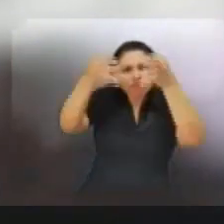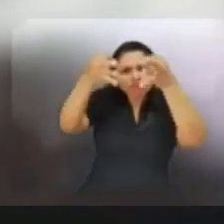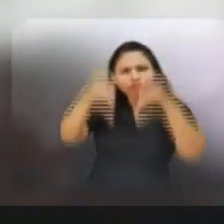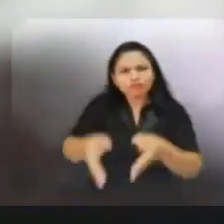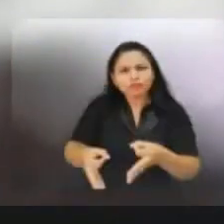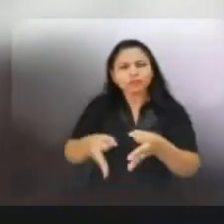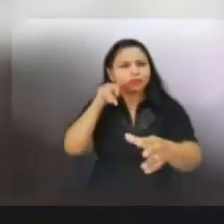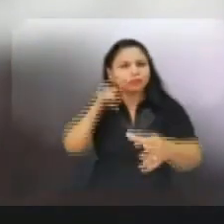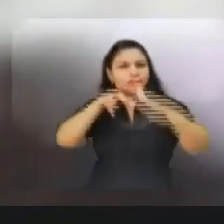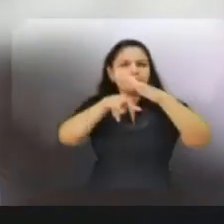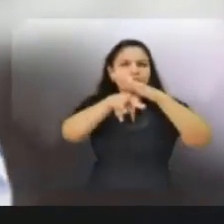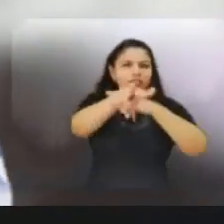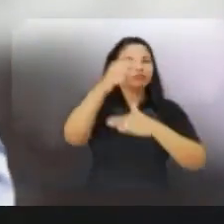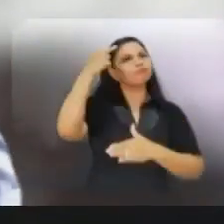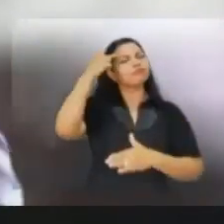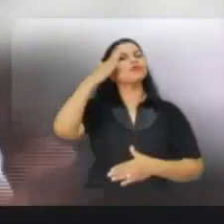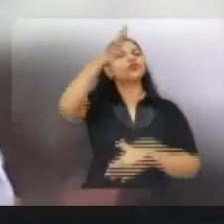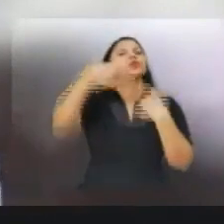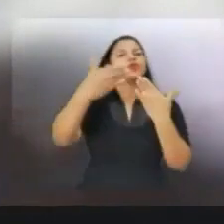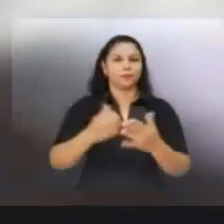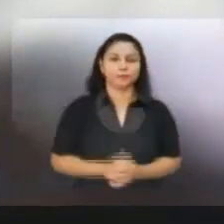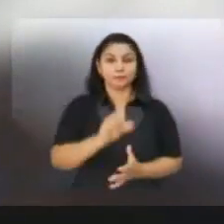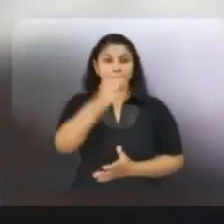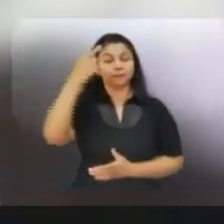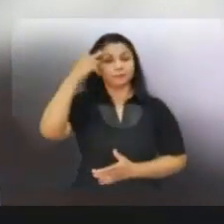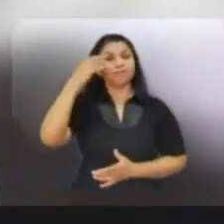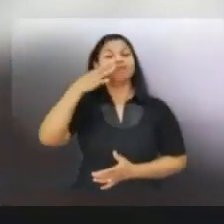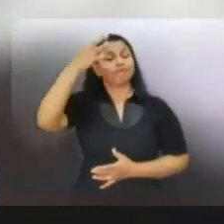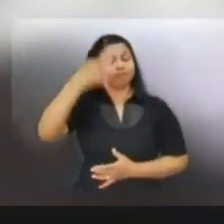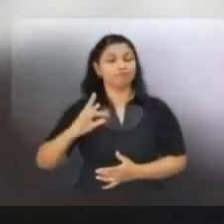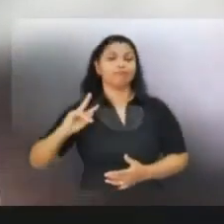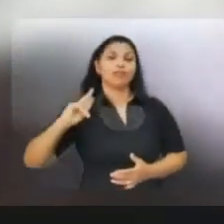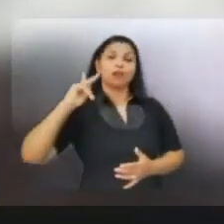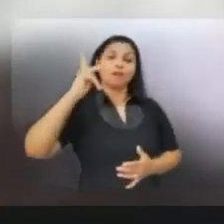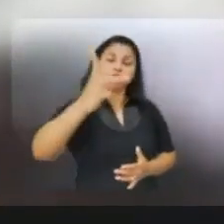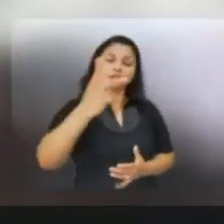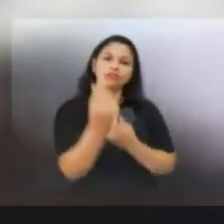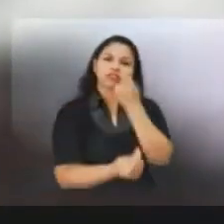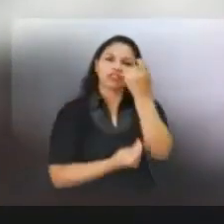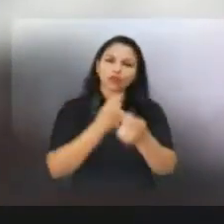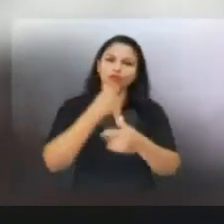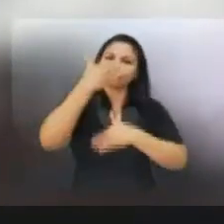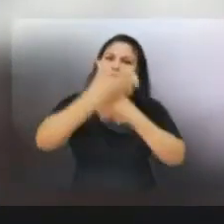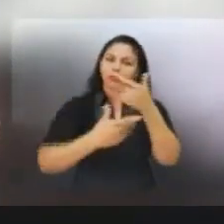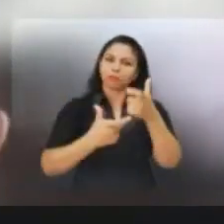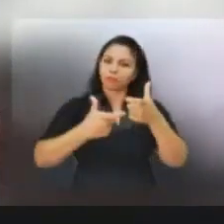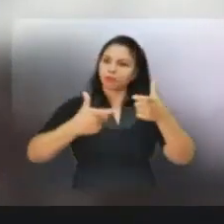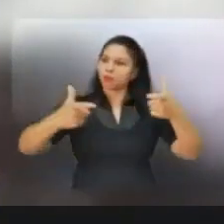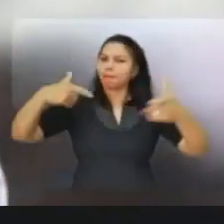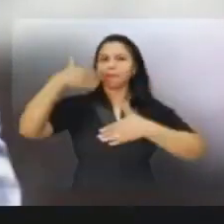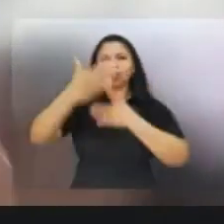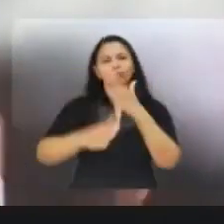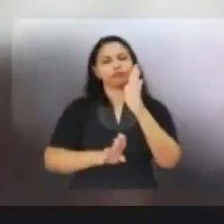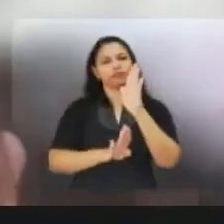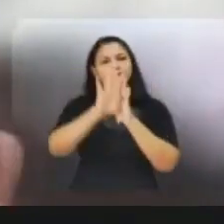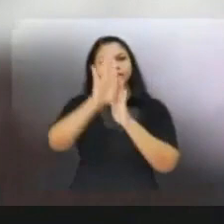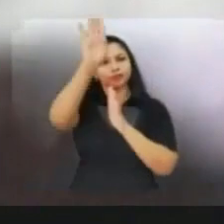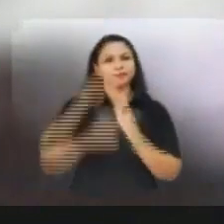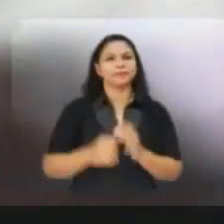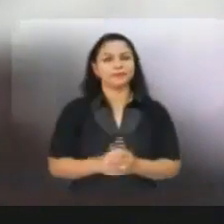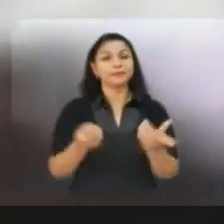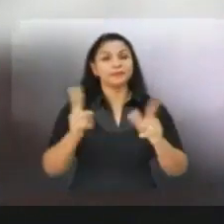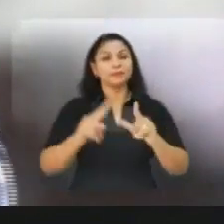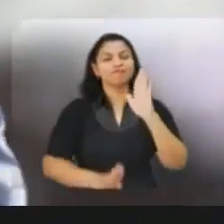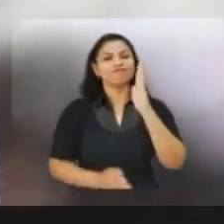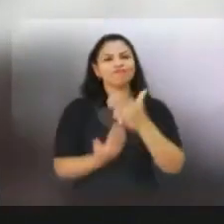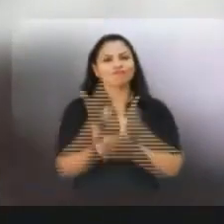And maybe, well, some of them think that this is going to evolve a lot. And perhaps the